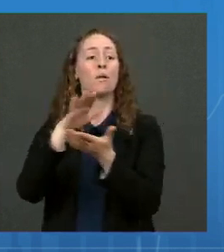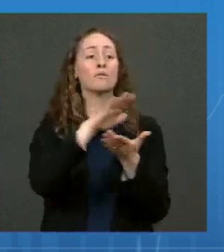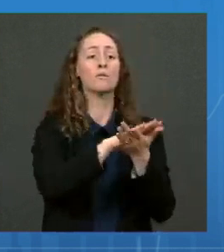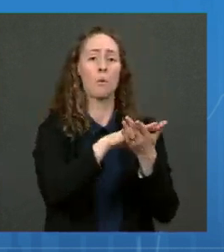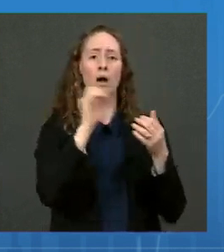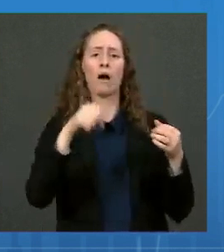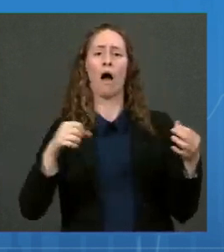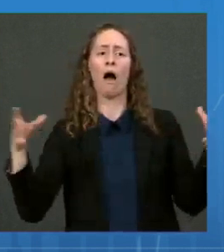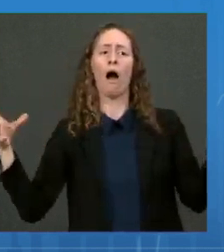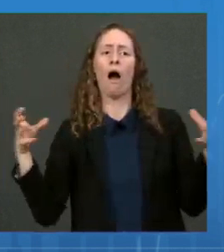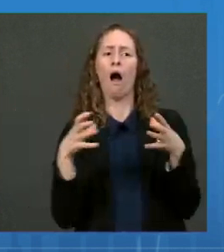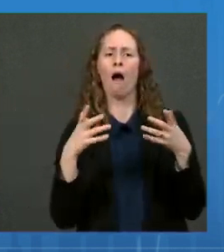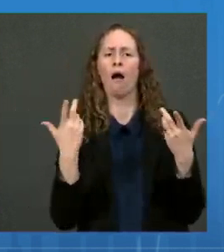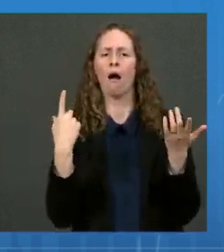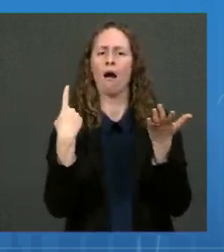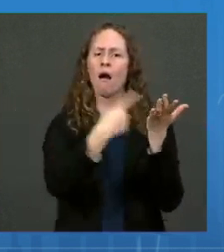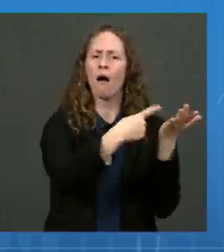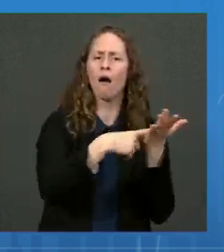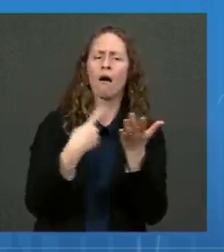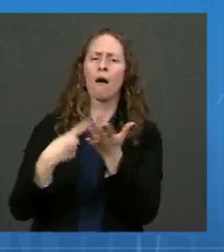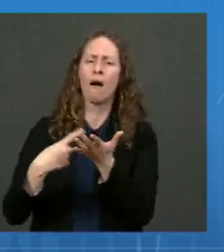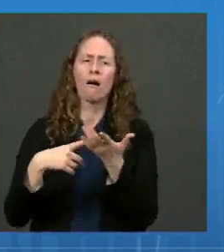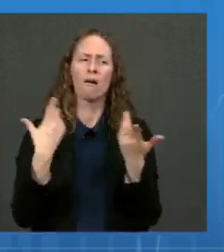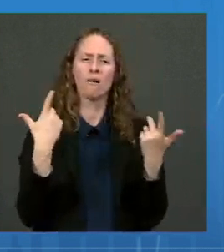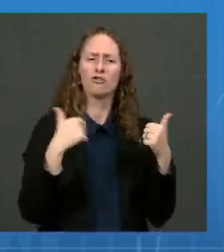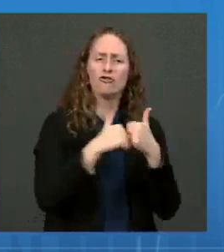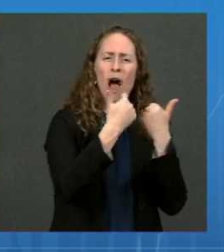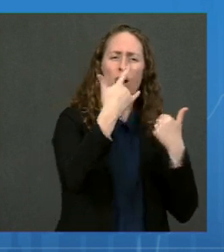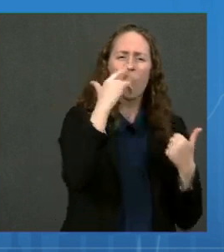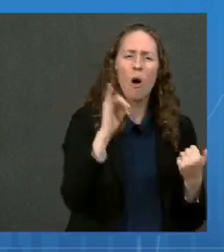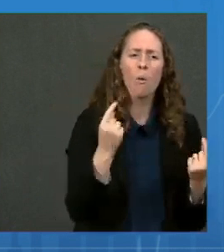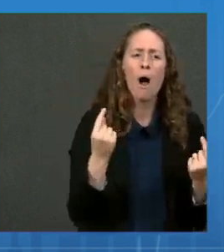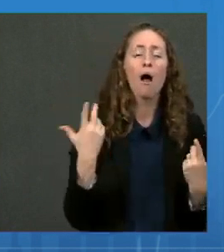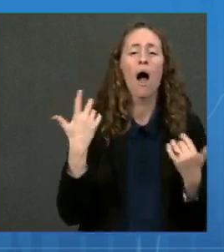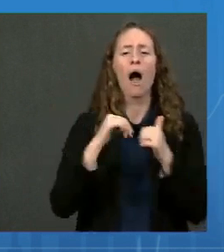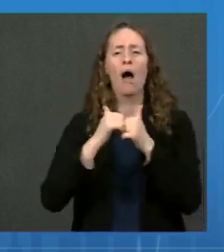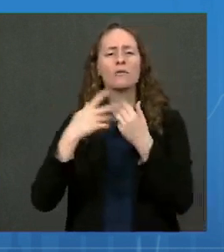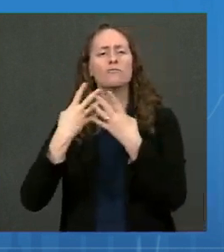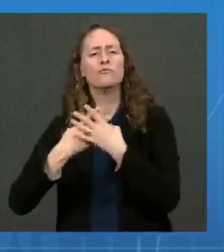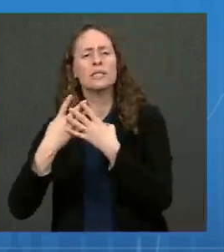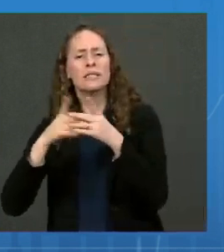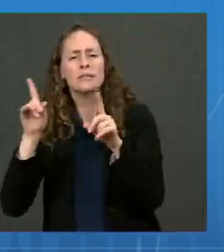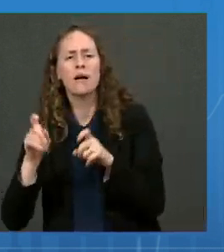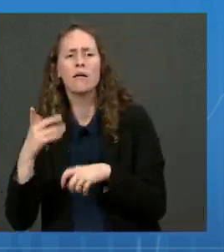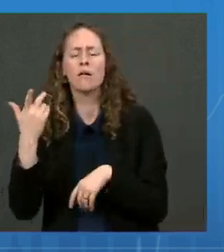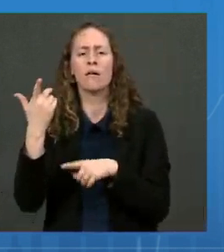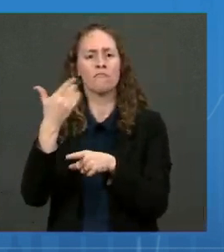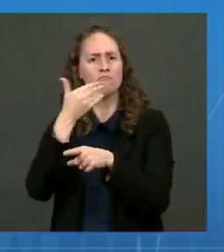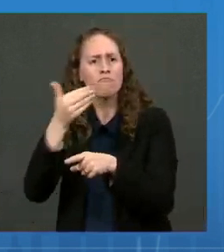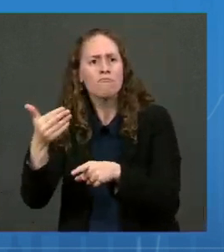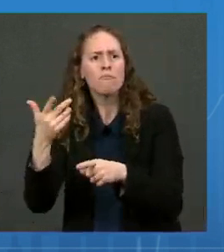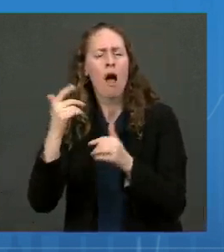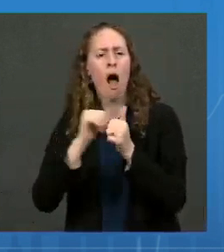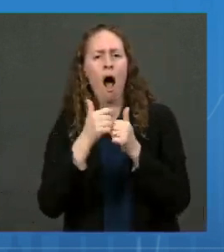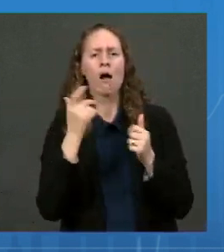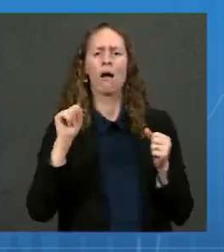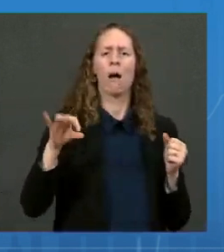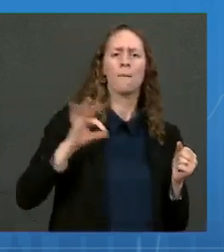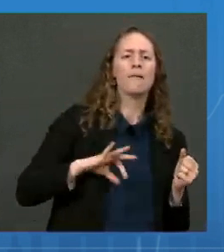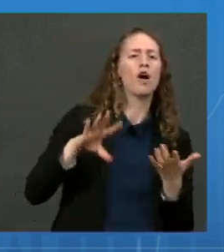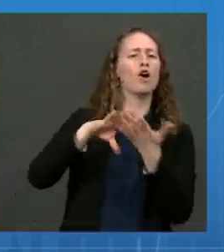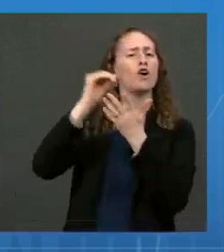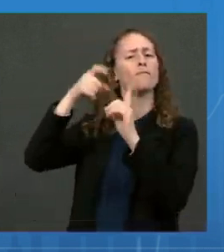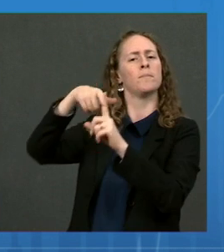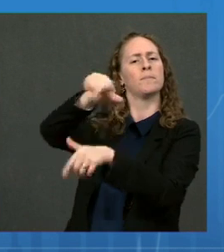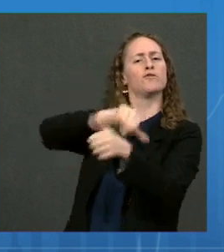prevention strategies, such as screening protocols, that these schools might be facing, and creative solutions that will better equip